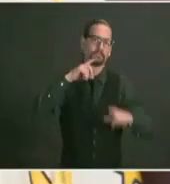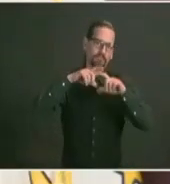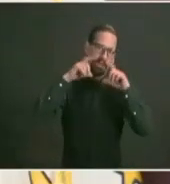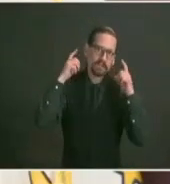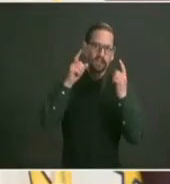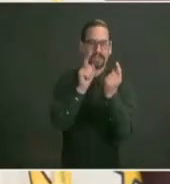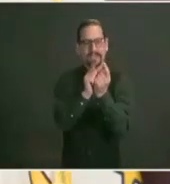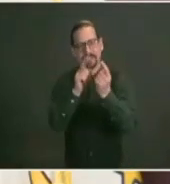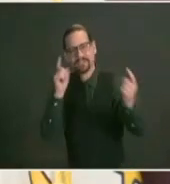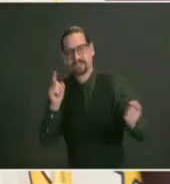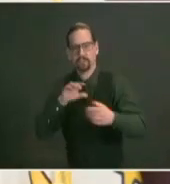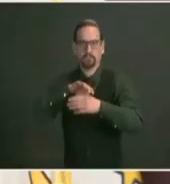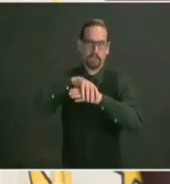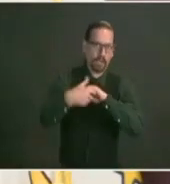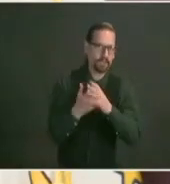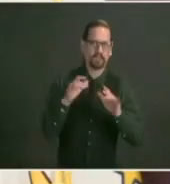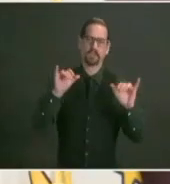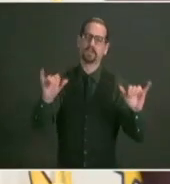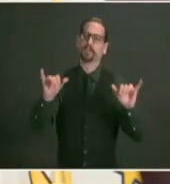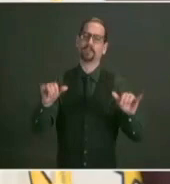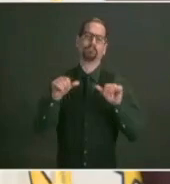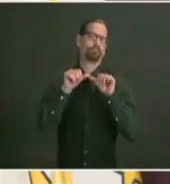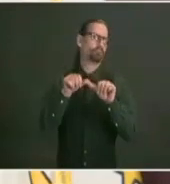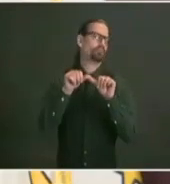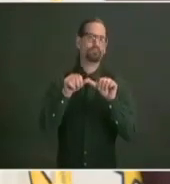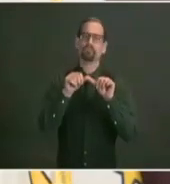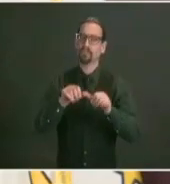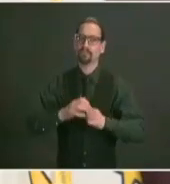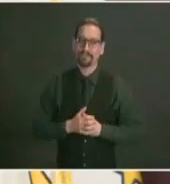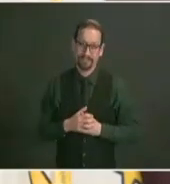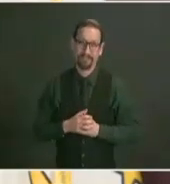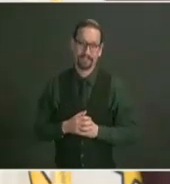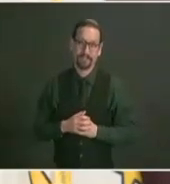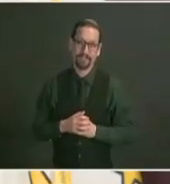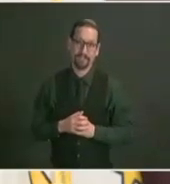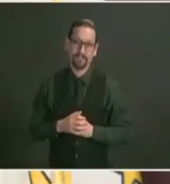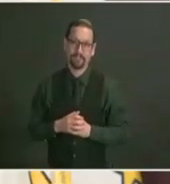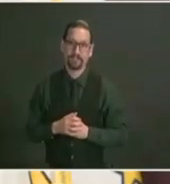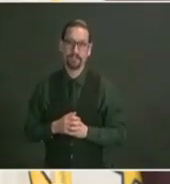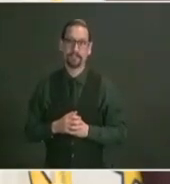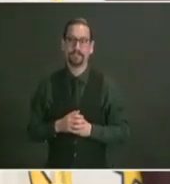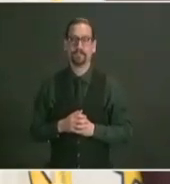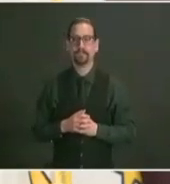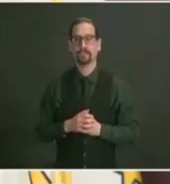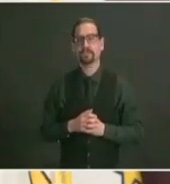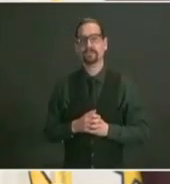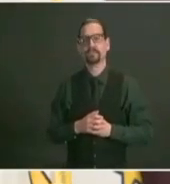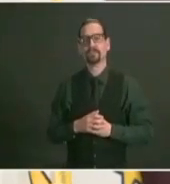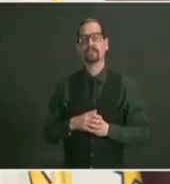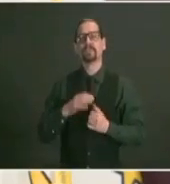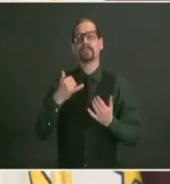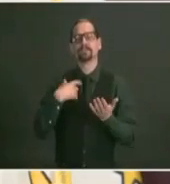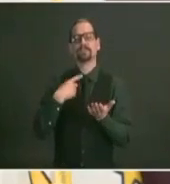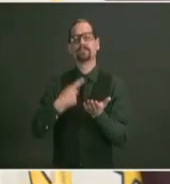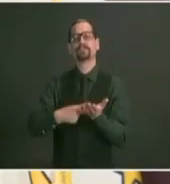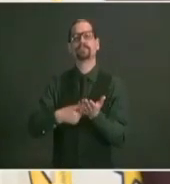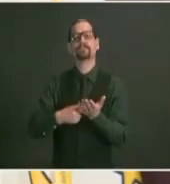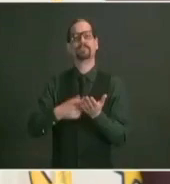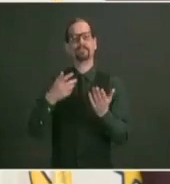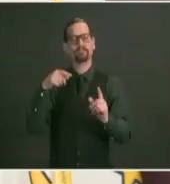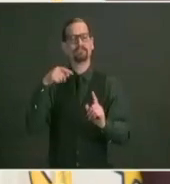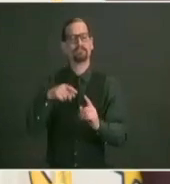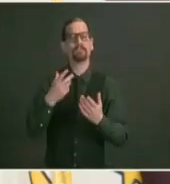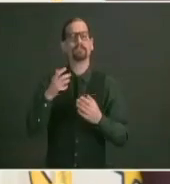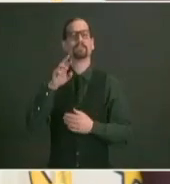so we also will be making an effort to um that rhode islands as they become eligible